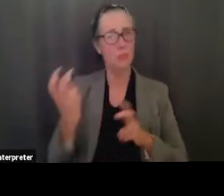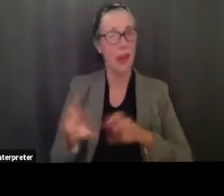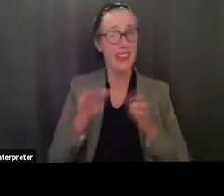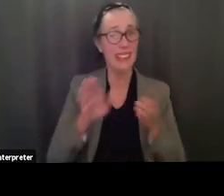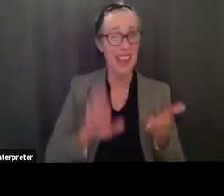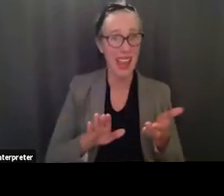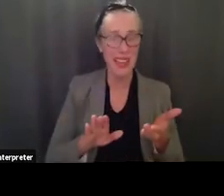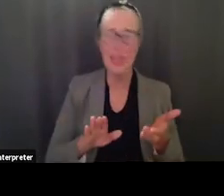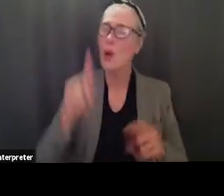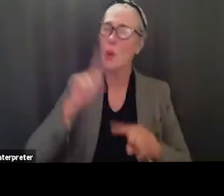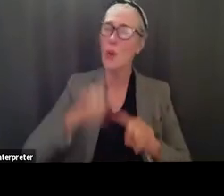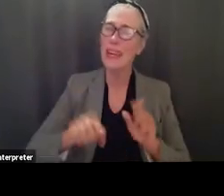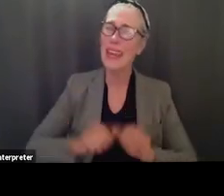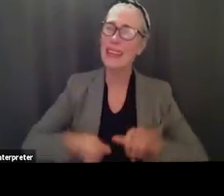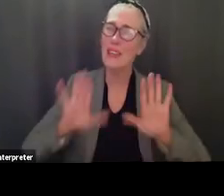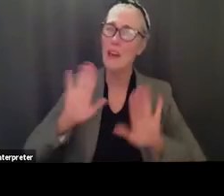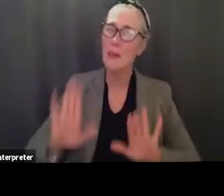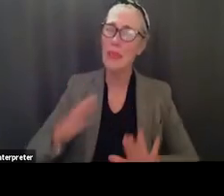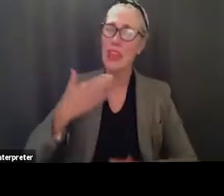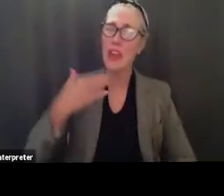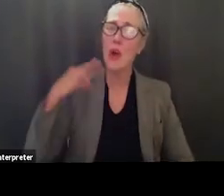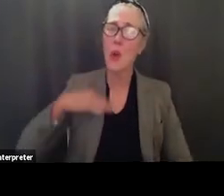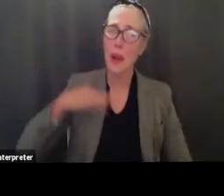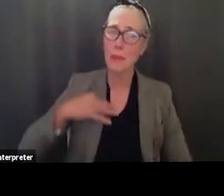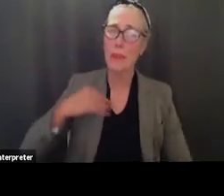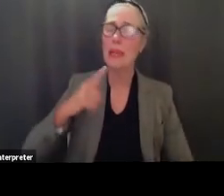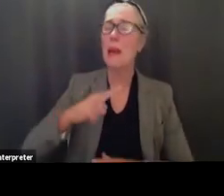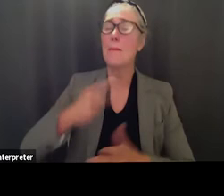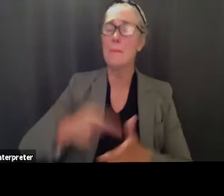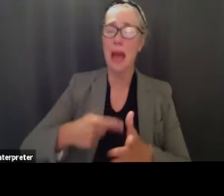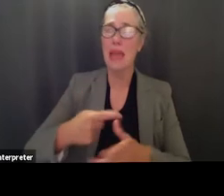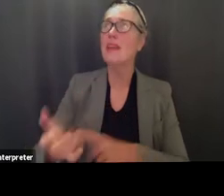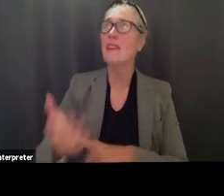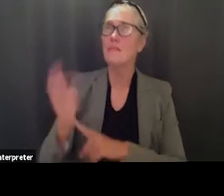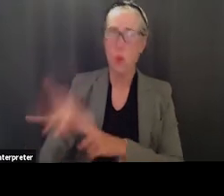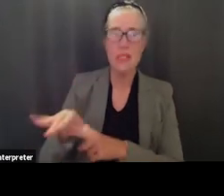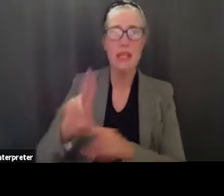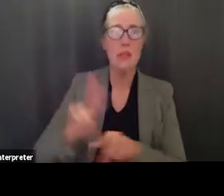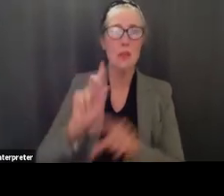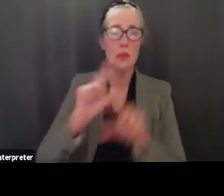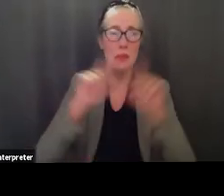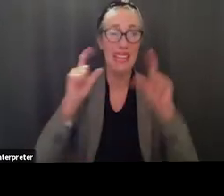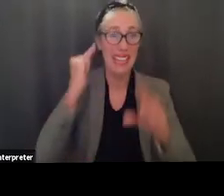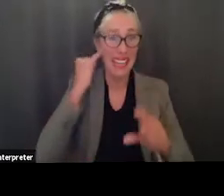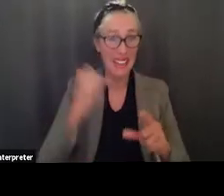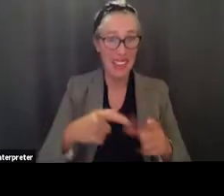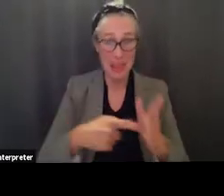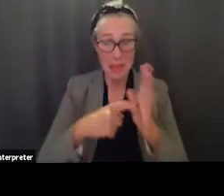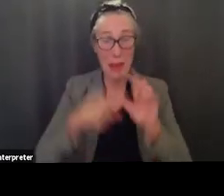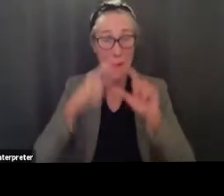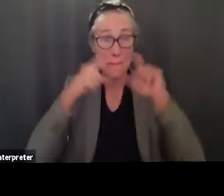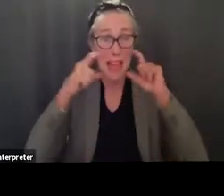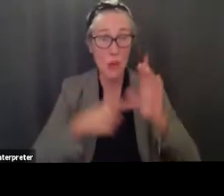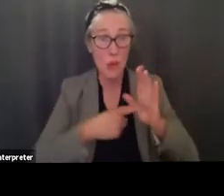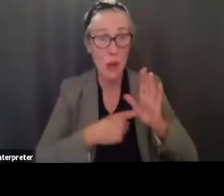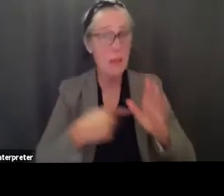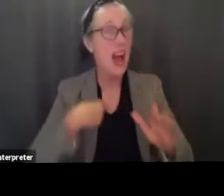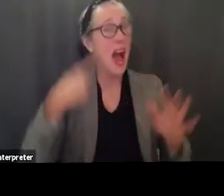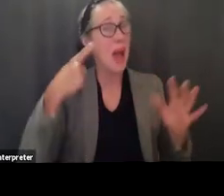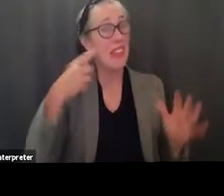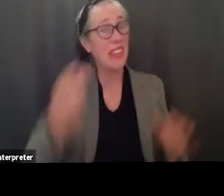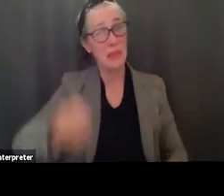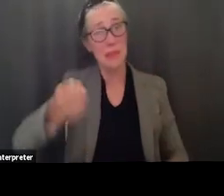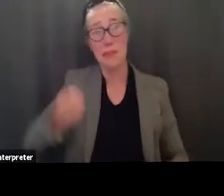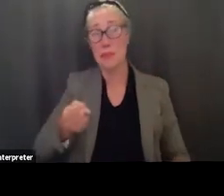i personally am seriously considering not having my daughter attend public school if there is a mandatory mass requirement at next at school next year